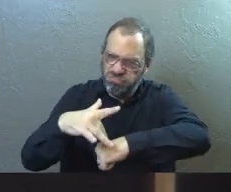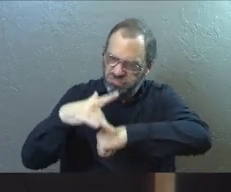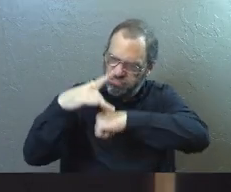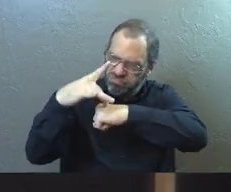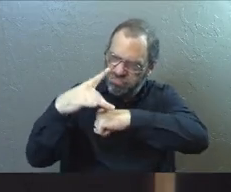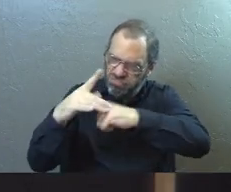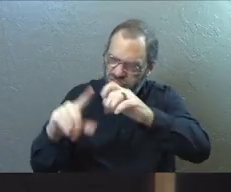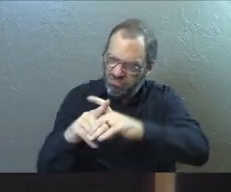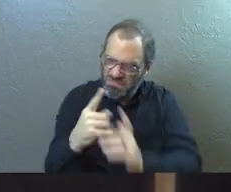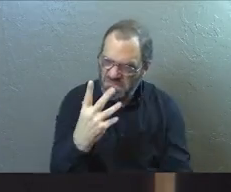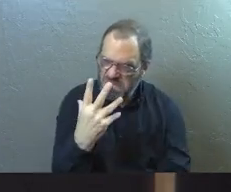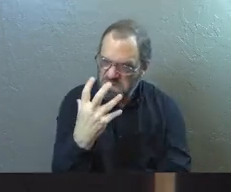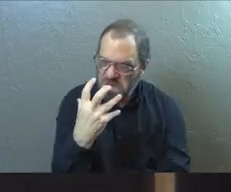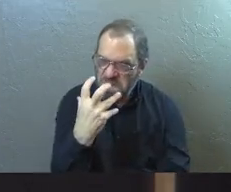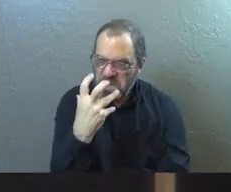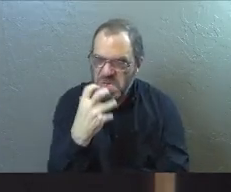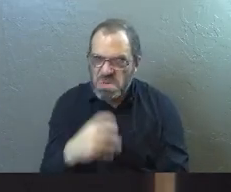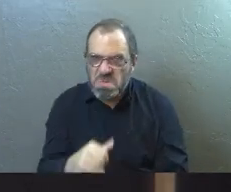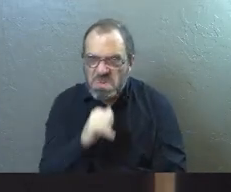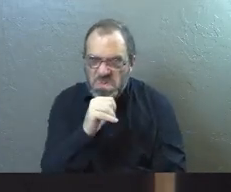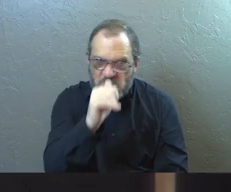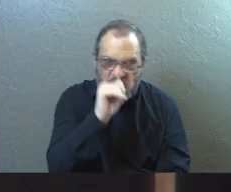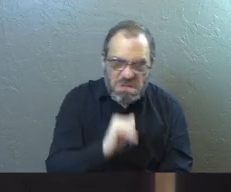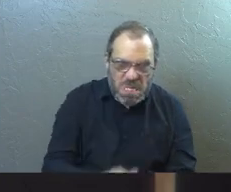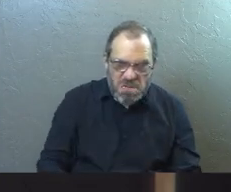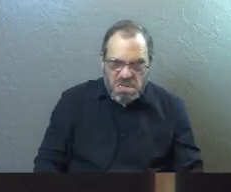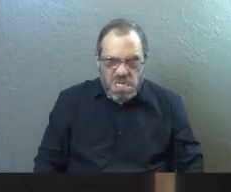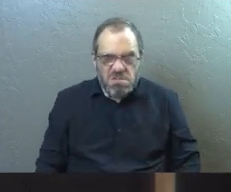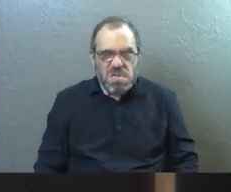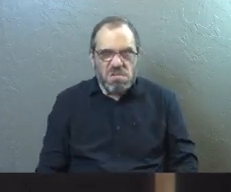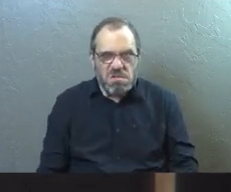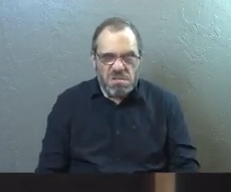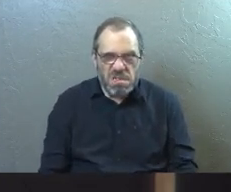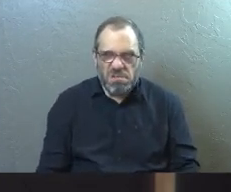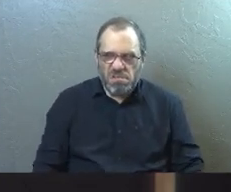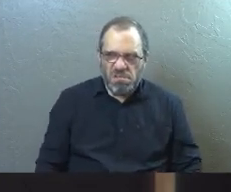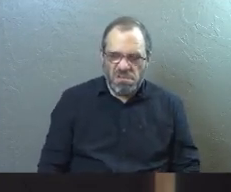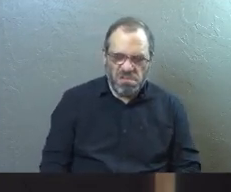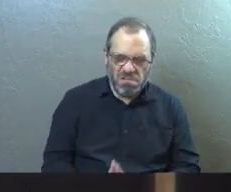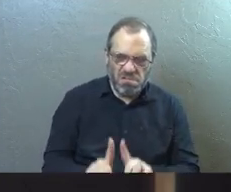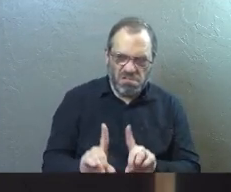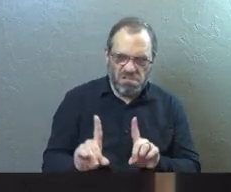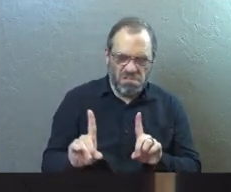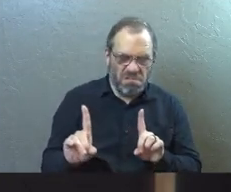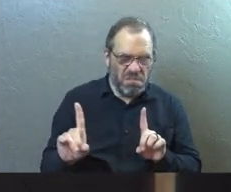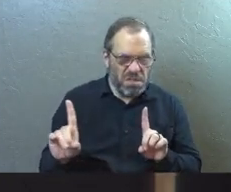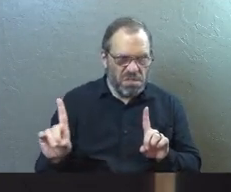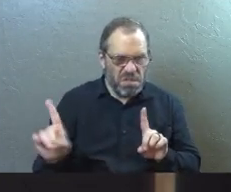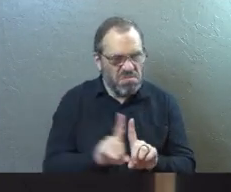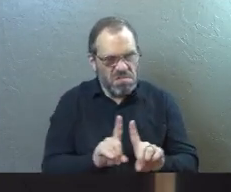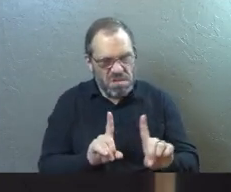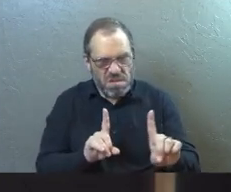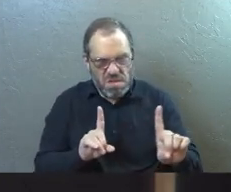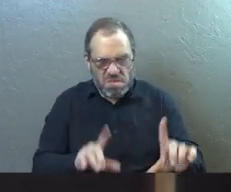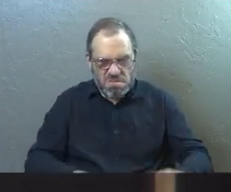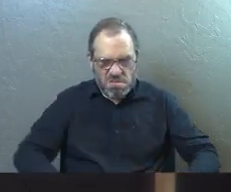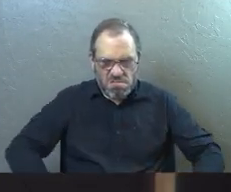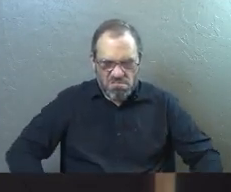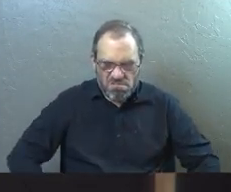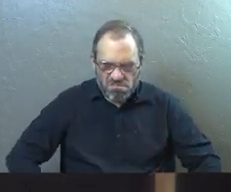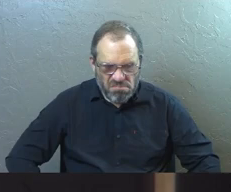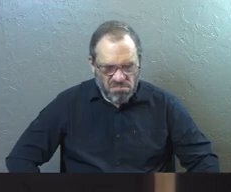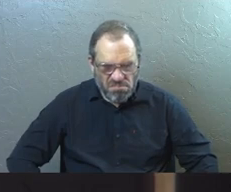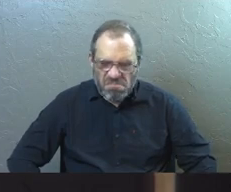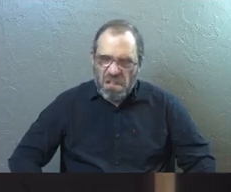and the anger comes in and the impatience comes in, we start to feel really distant with each other. And sometimes when you're in those